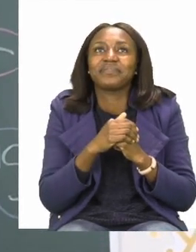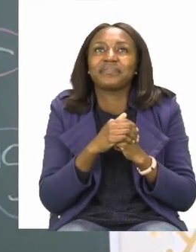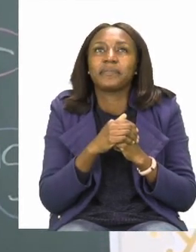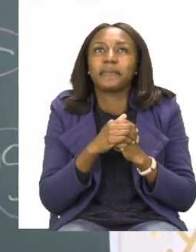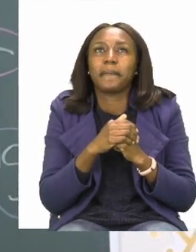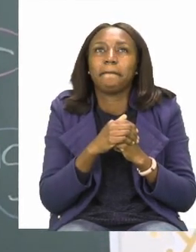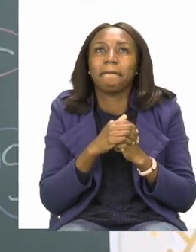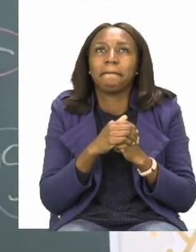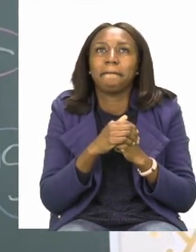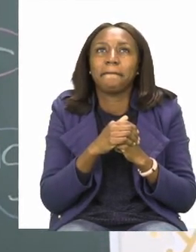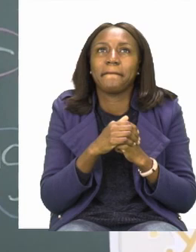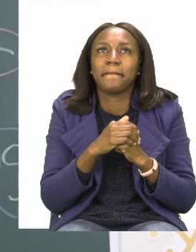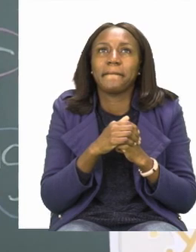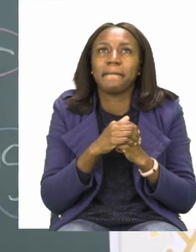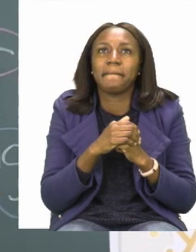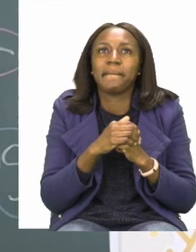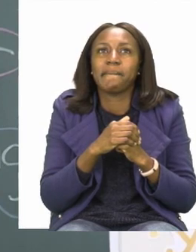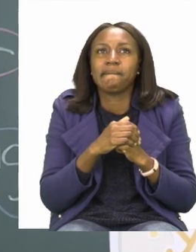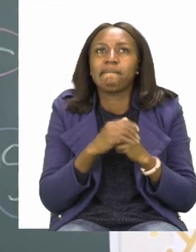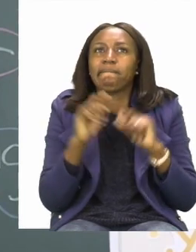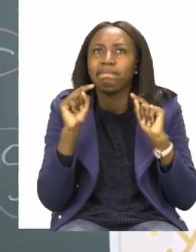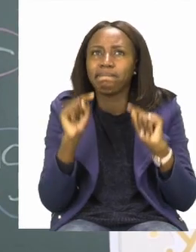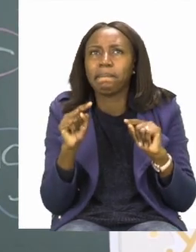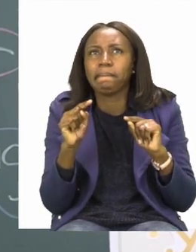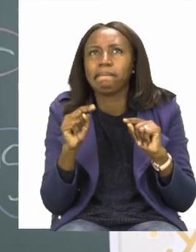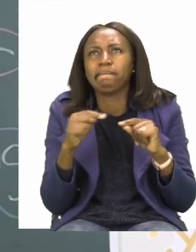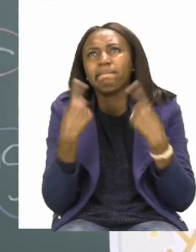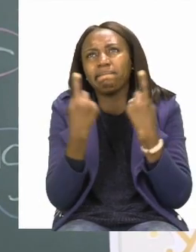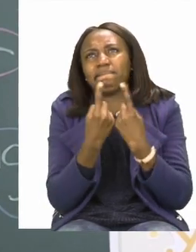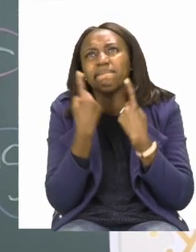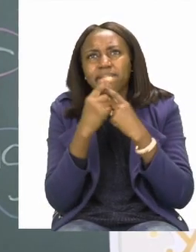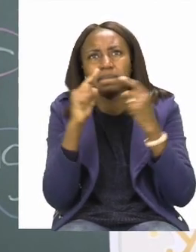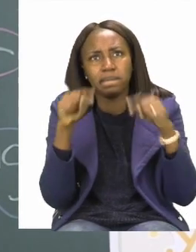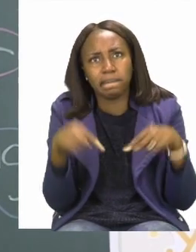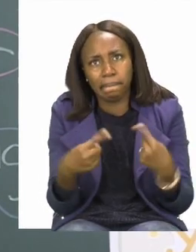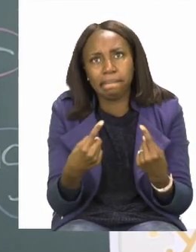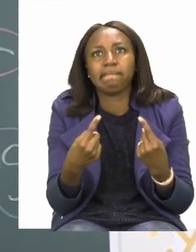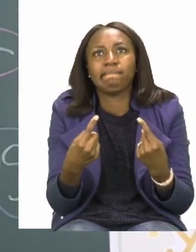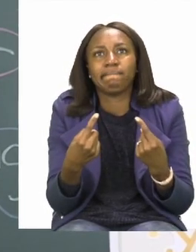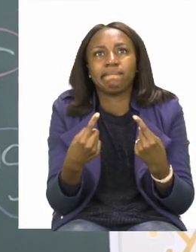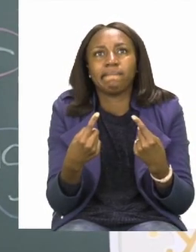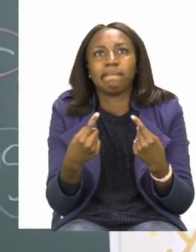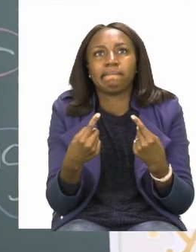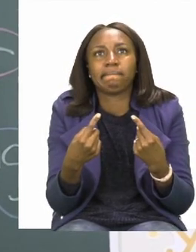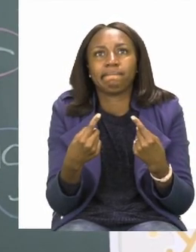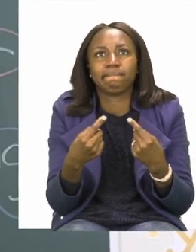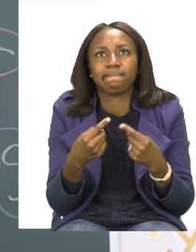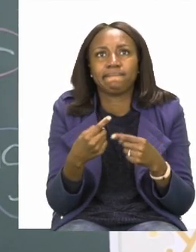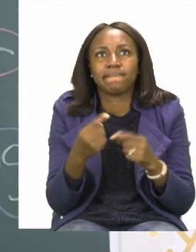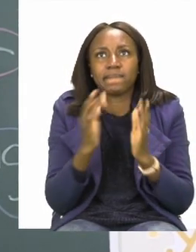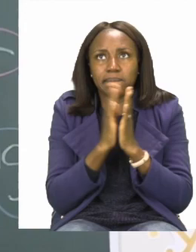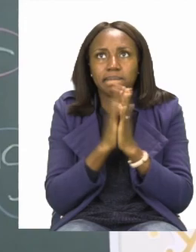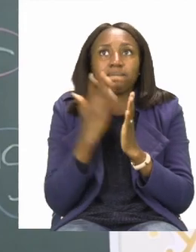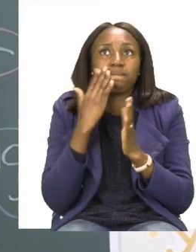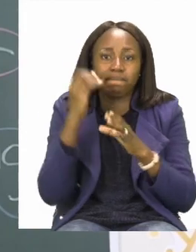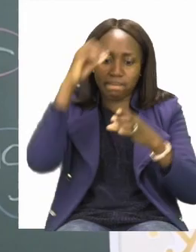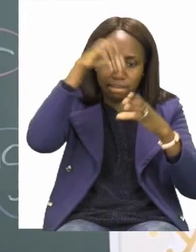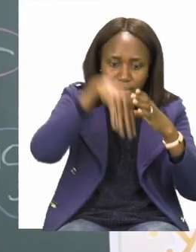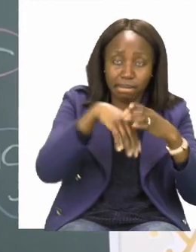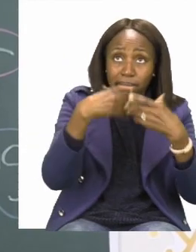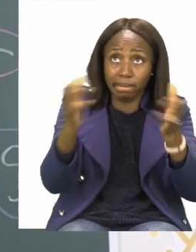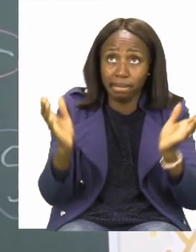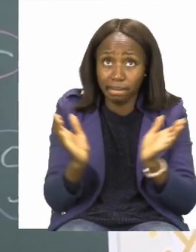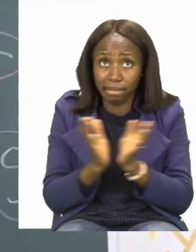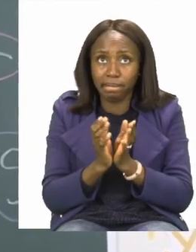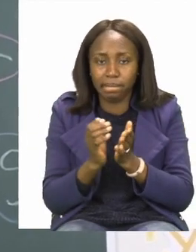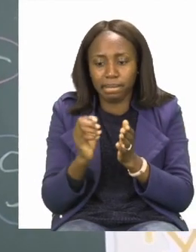tick. The next one is a toy. Now, make sure that every time when you're doing this at